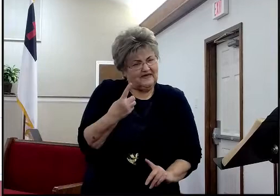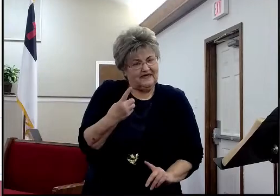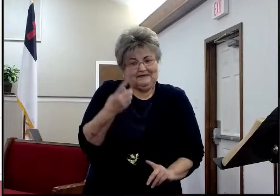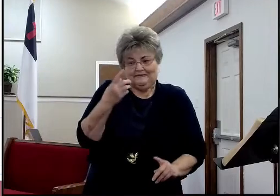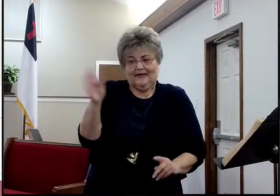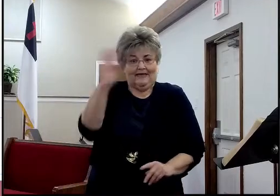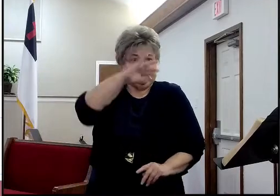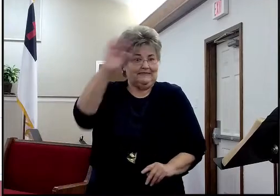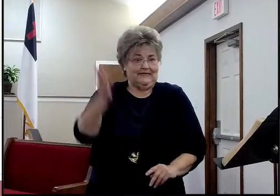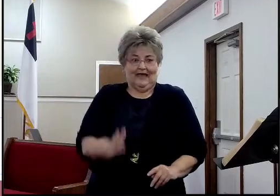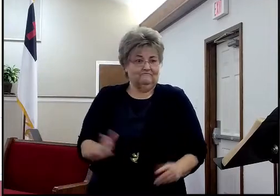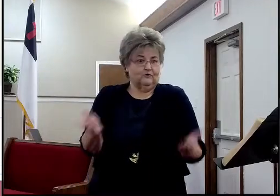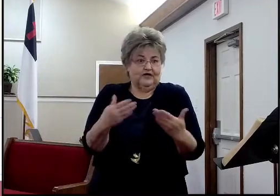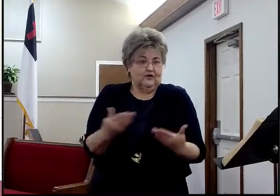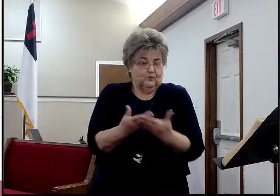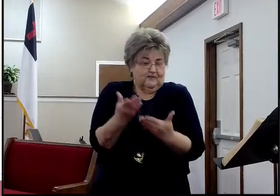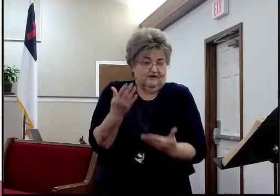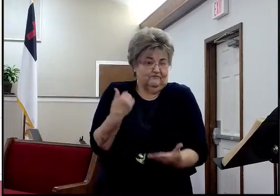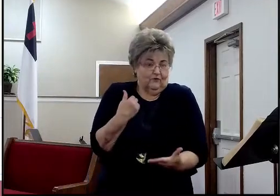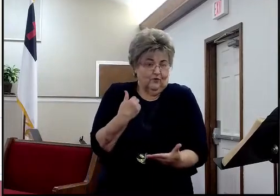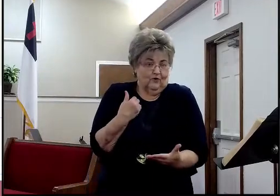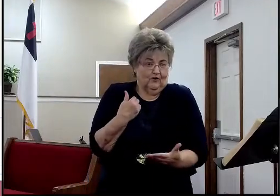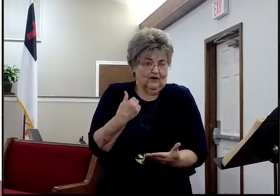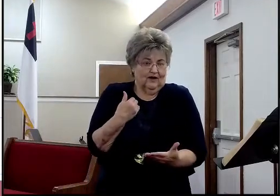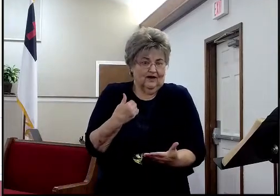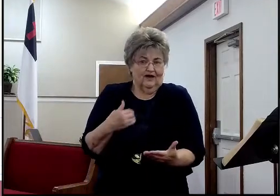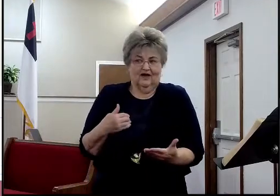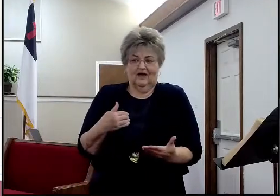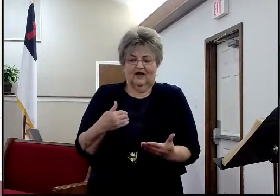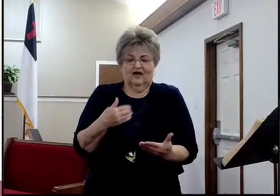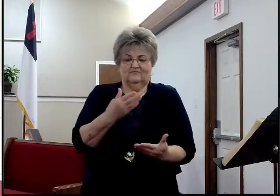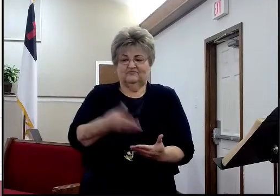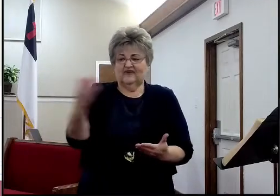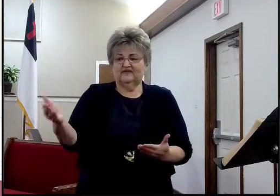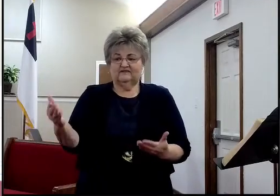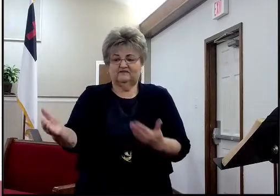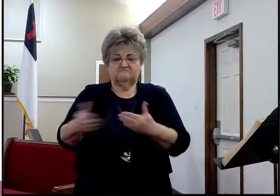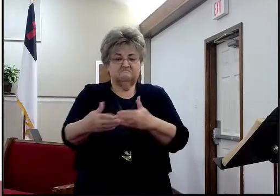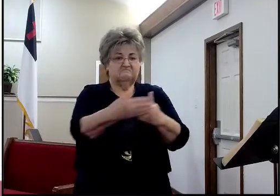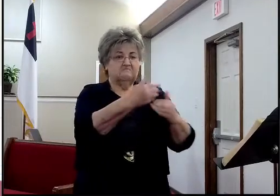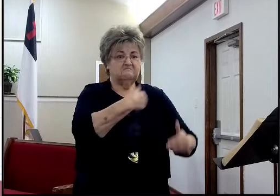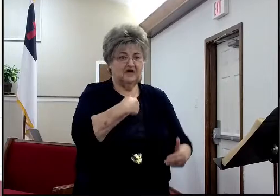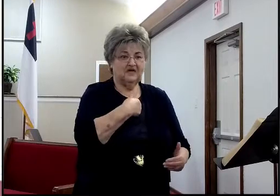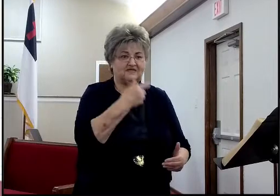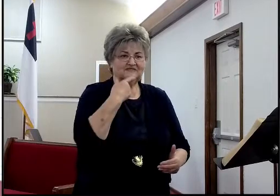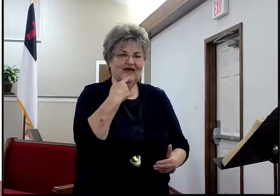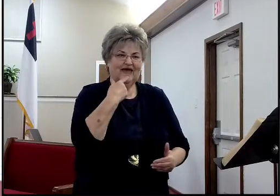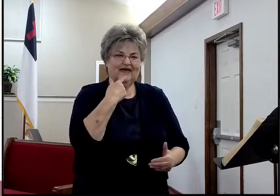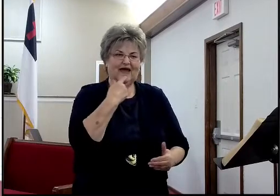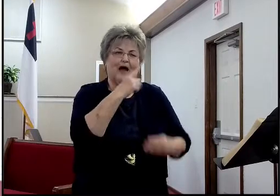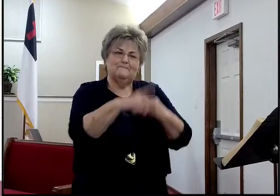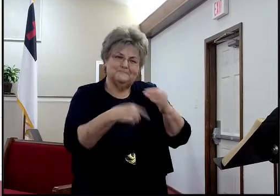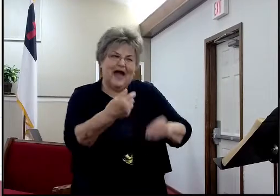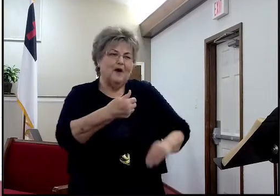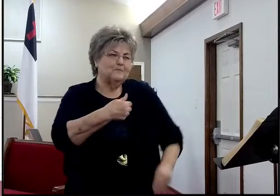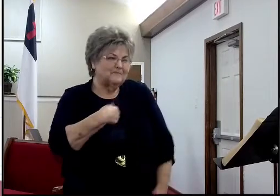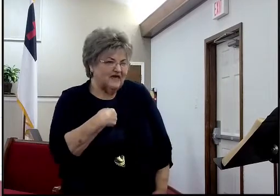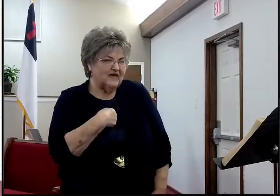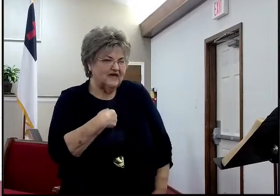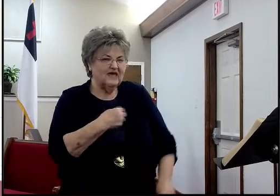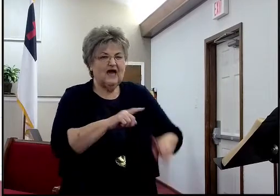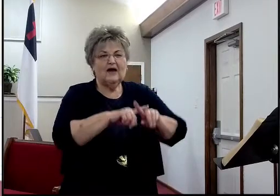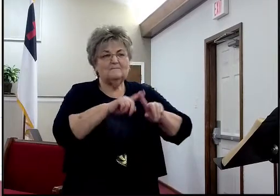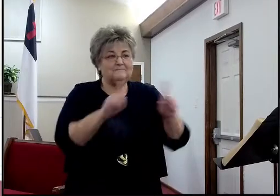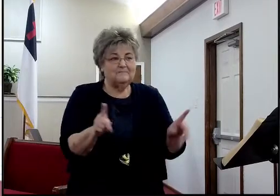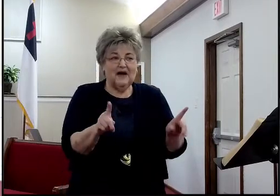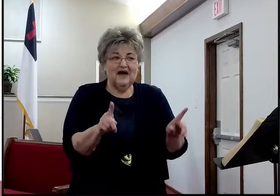and where I work, would tell you a lot about me, but you wouldn't know me. Does that make sense? You, it would find out a massive, you probably have a lot of information, if you paid